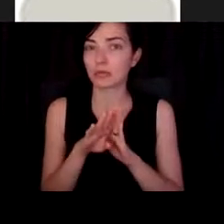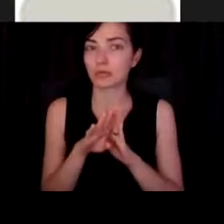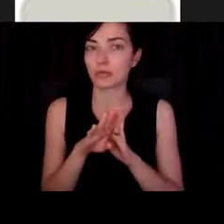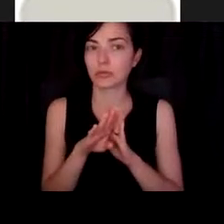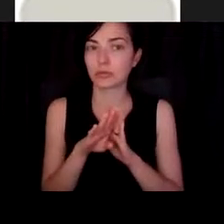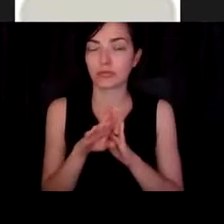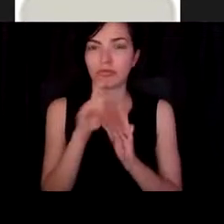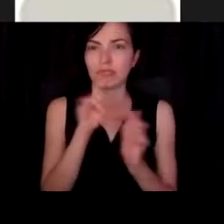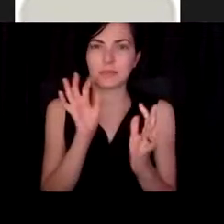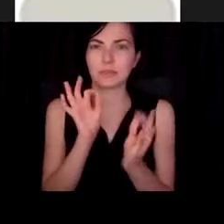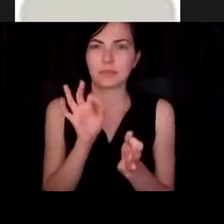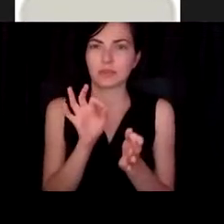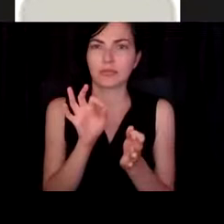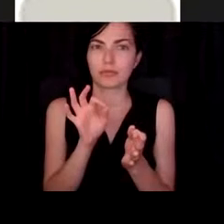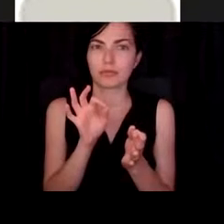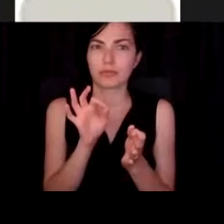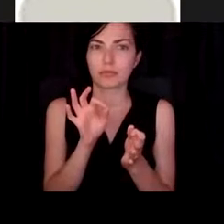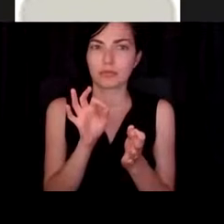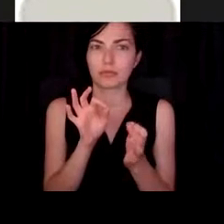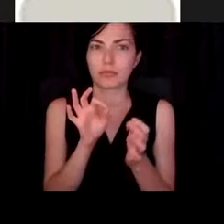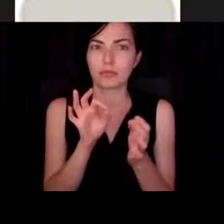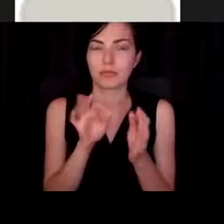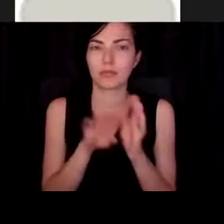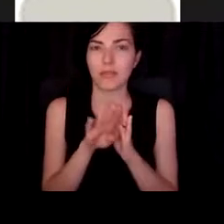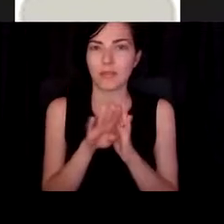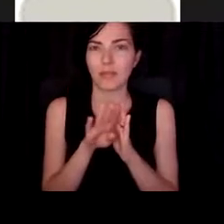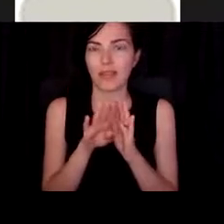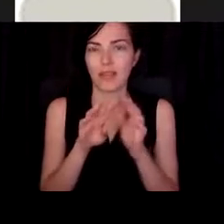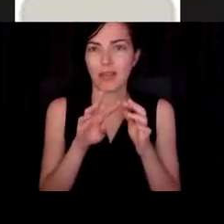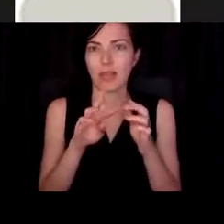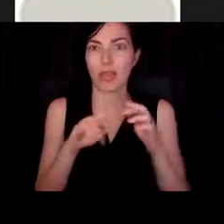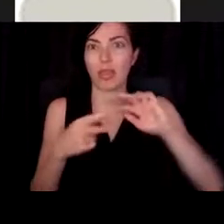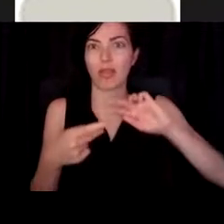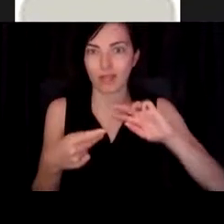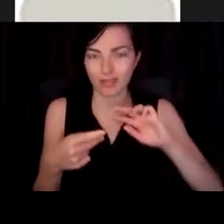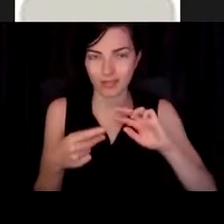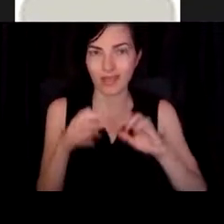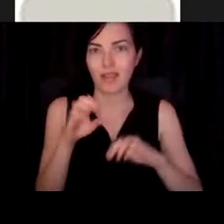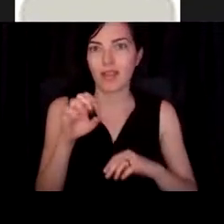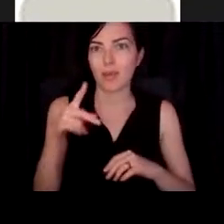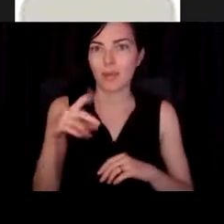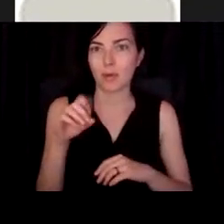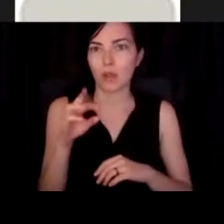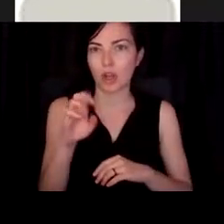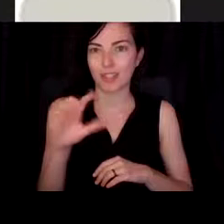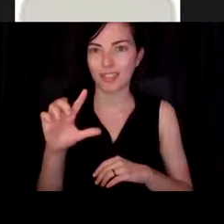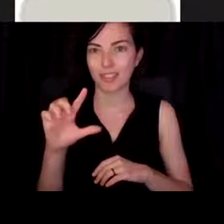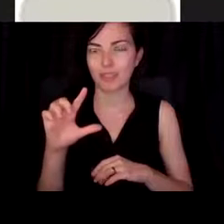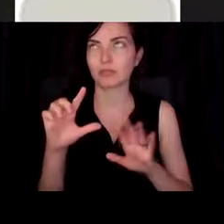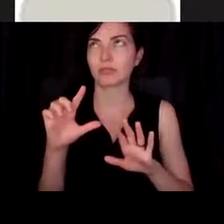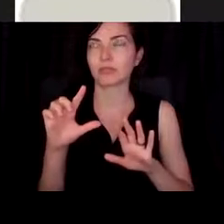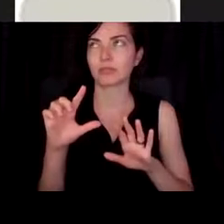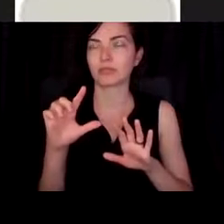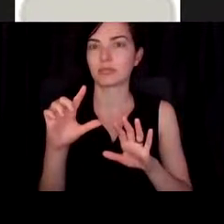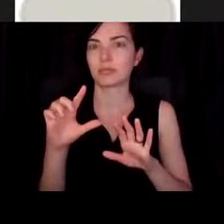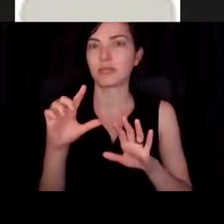this sort of inside out formation where you end up with epicardial cells on the outside. I know other